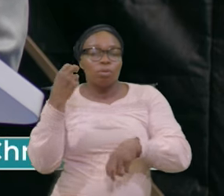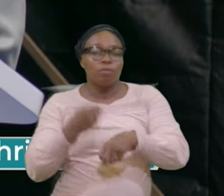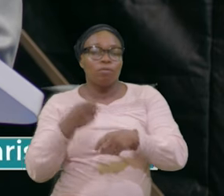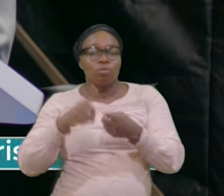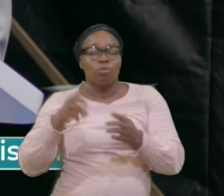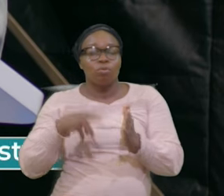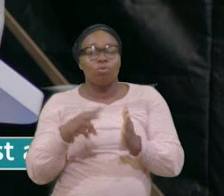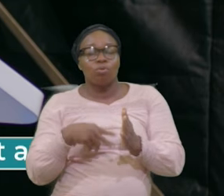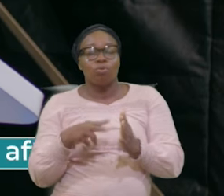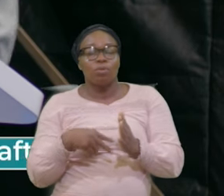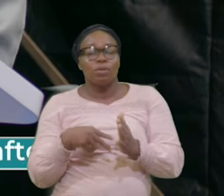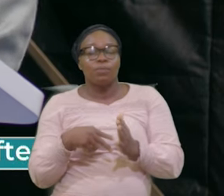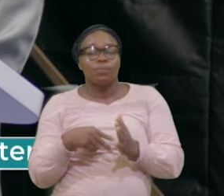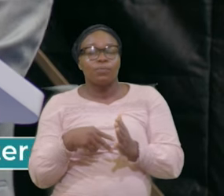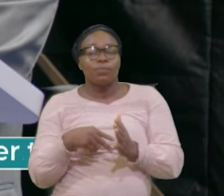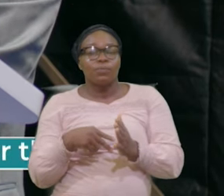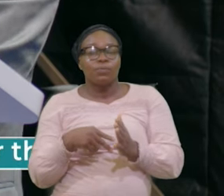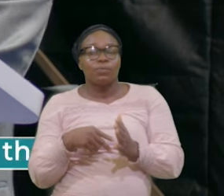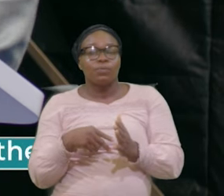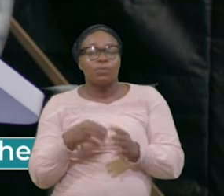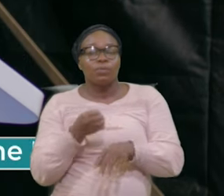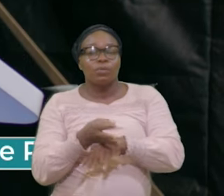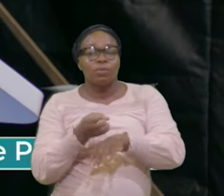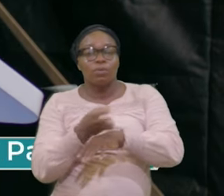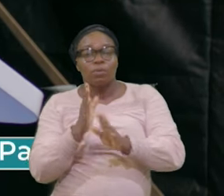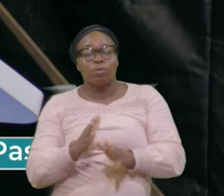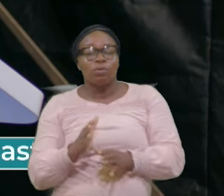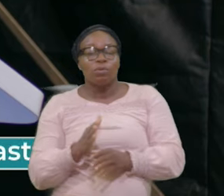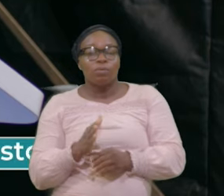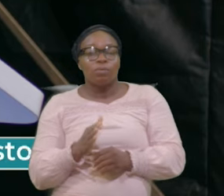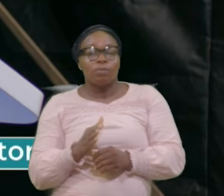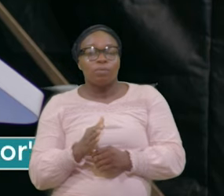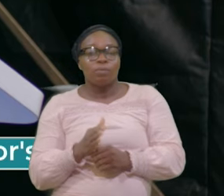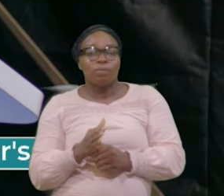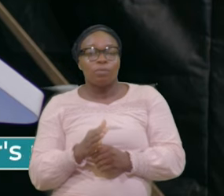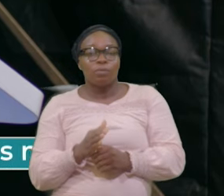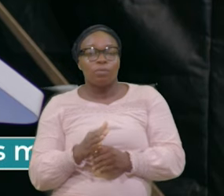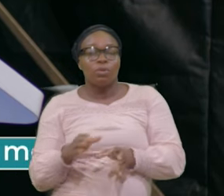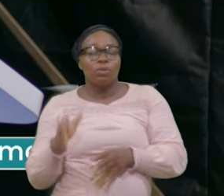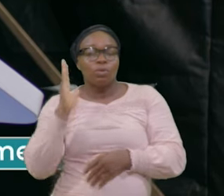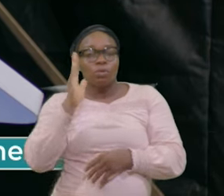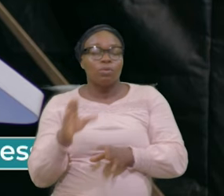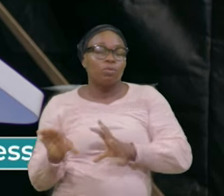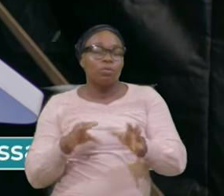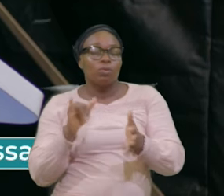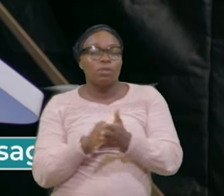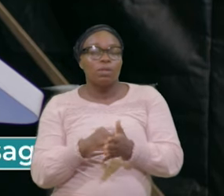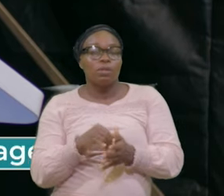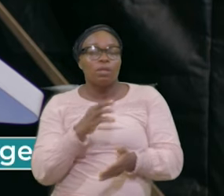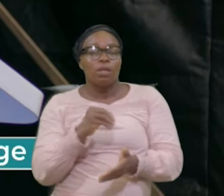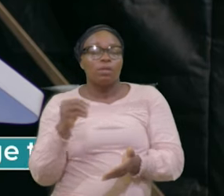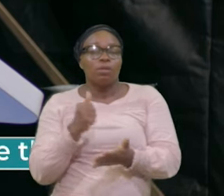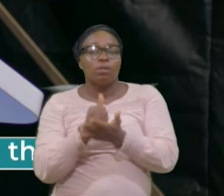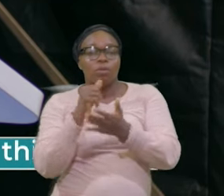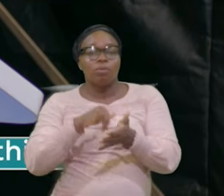Usher Please Our Counselors Please Let's Be Fast If They Can Write For Themselves And By Themselves